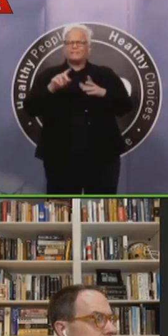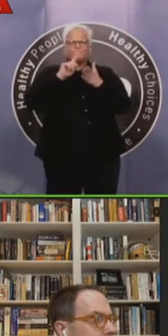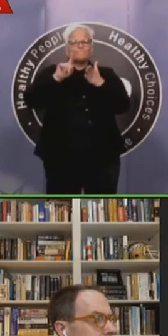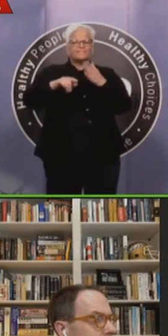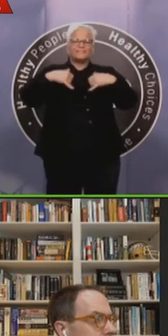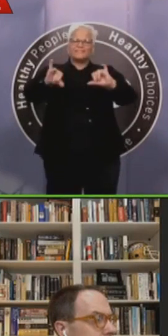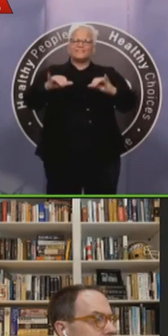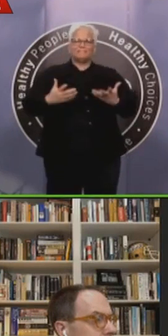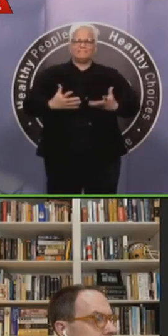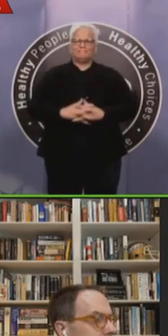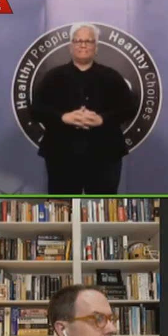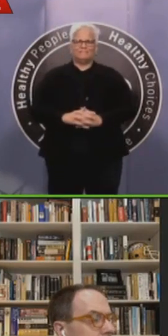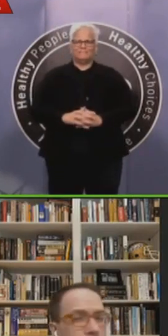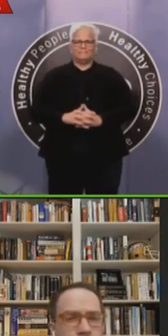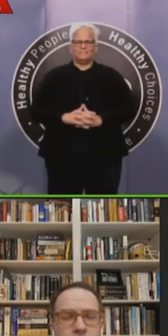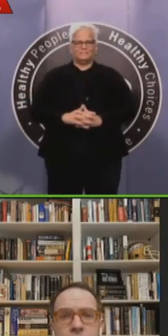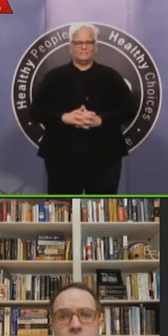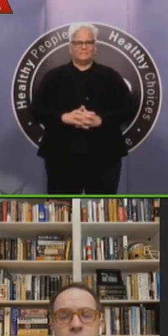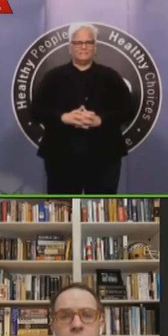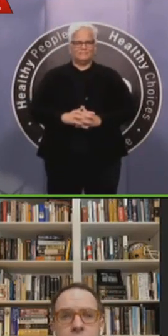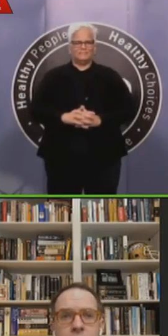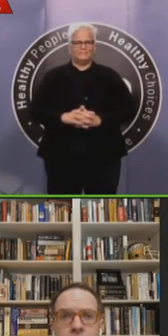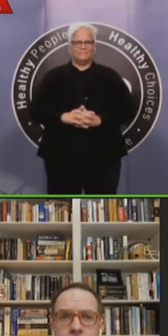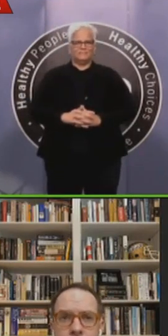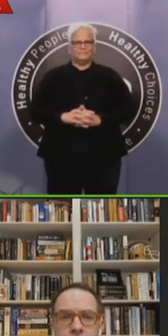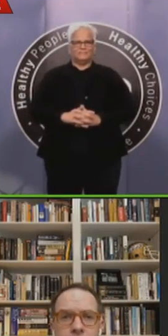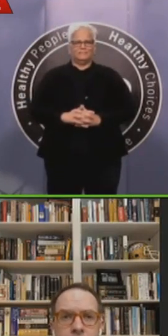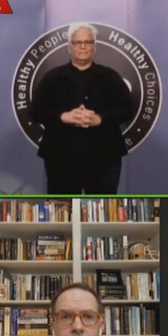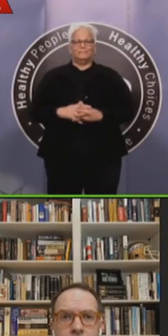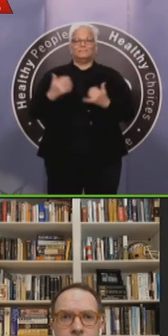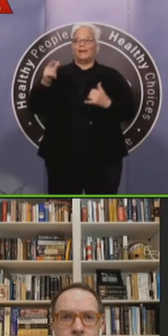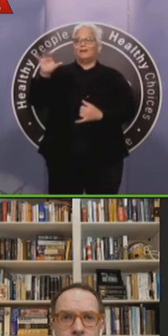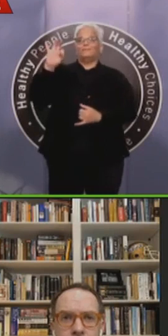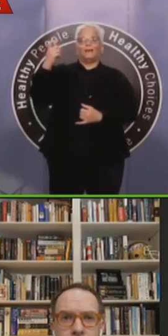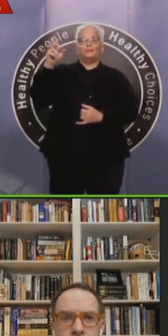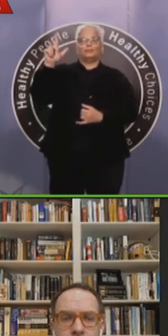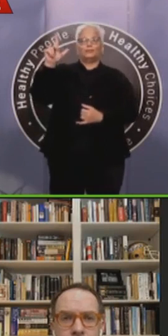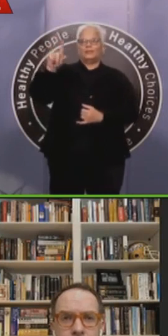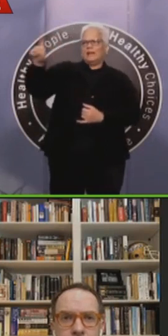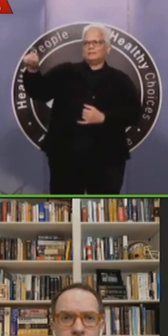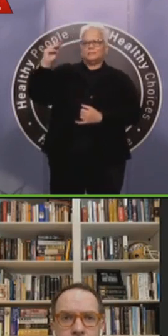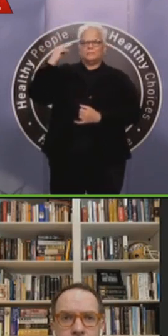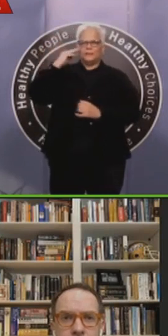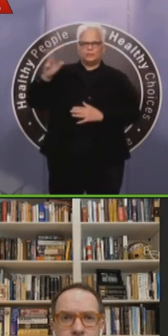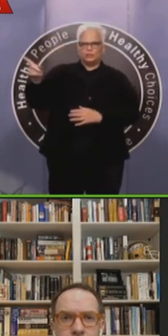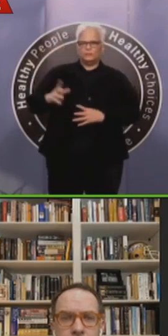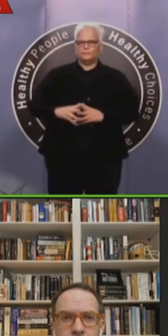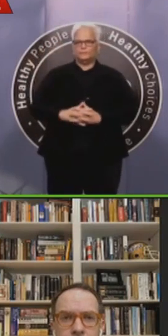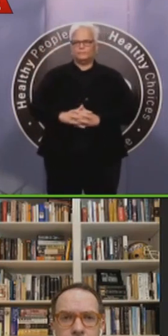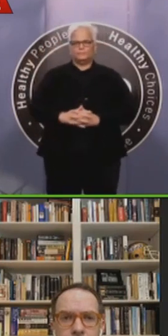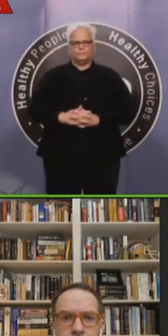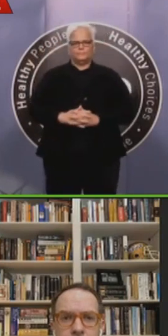From Fox 23 for the mayor. There have been pictures posted across the country of cities having issues with their plumbing and sewer